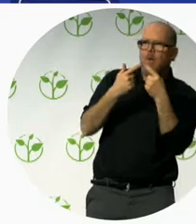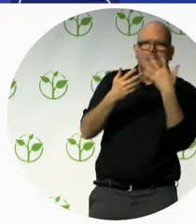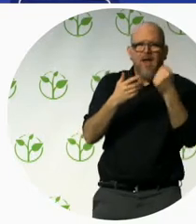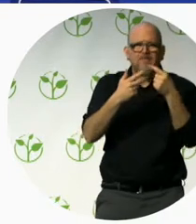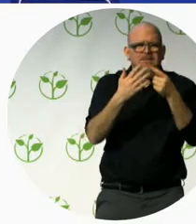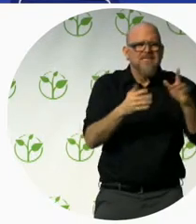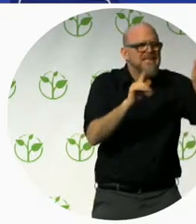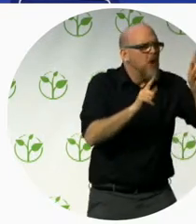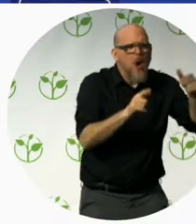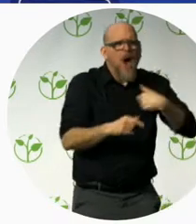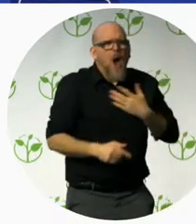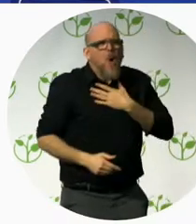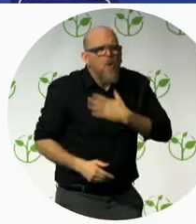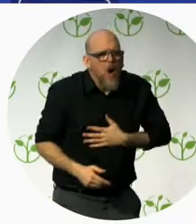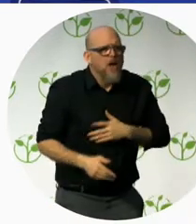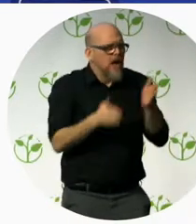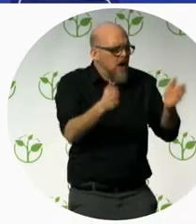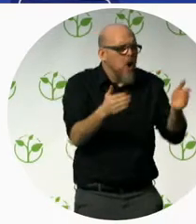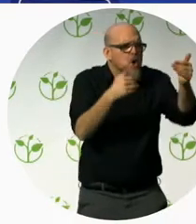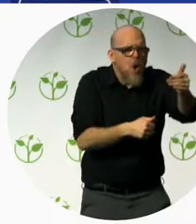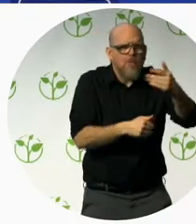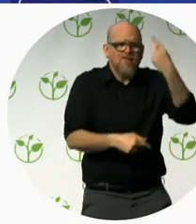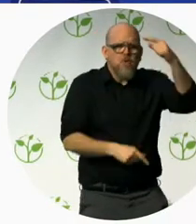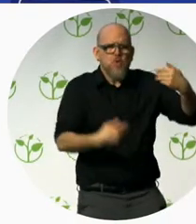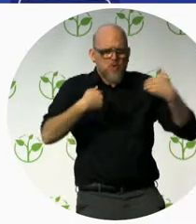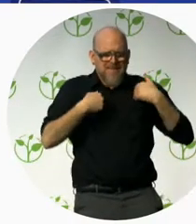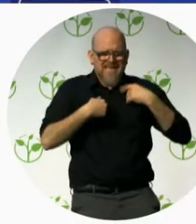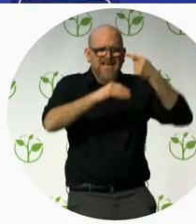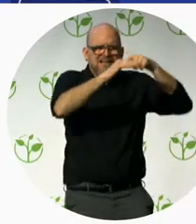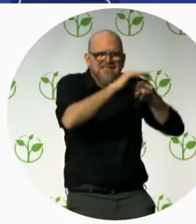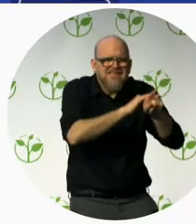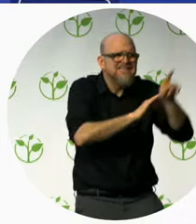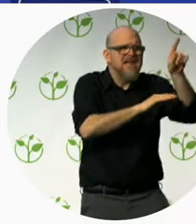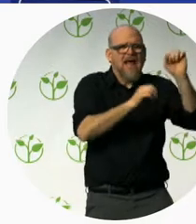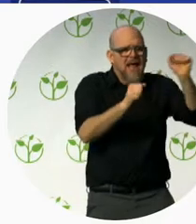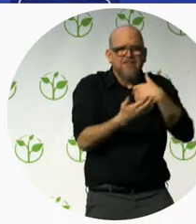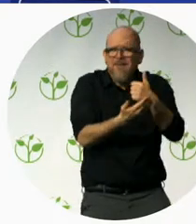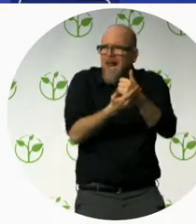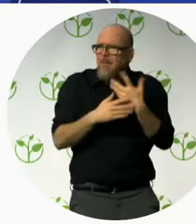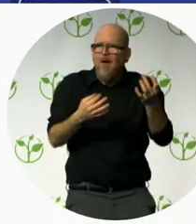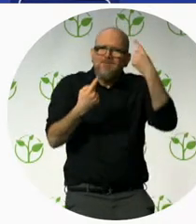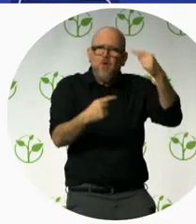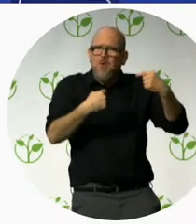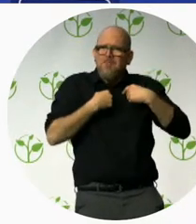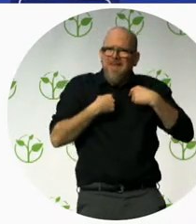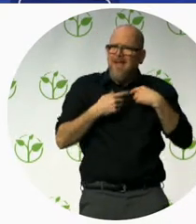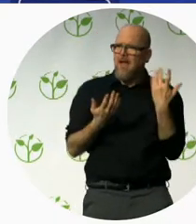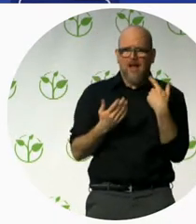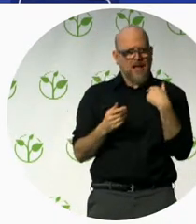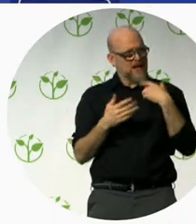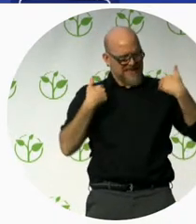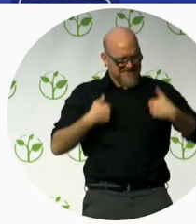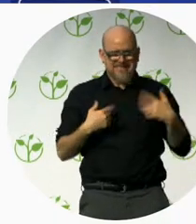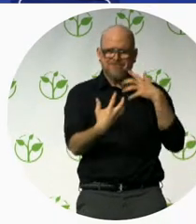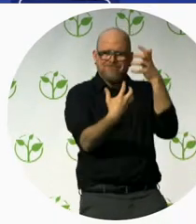how high is the bed, and so on. So I contacted Scandic Hotels 2003 and said, if we start working with